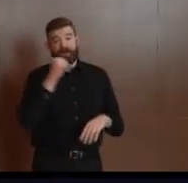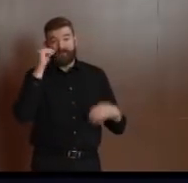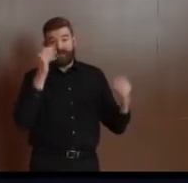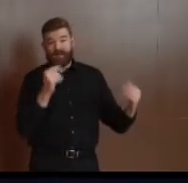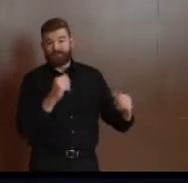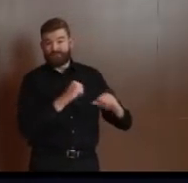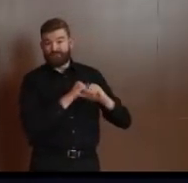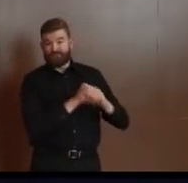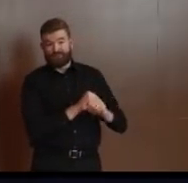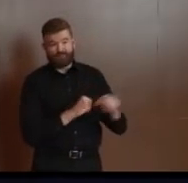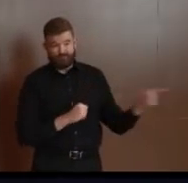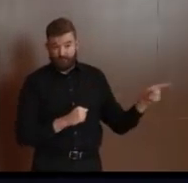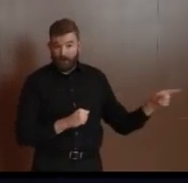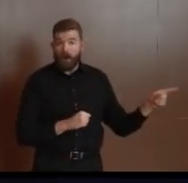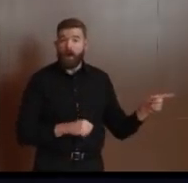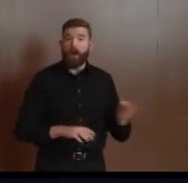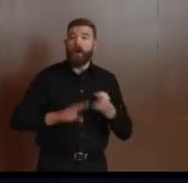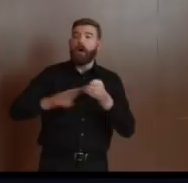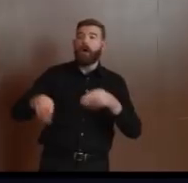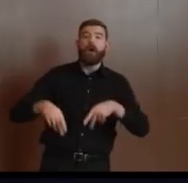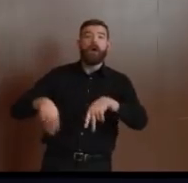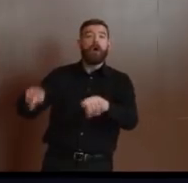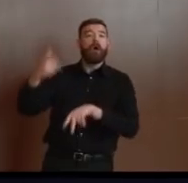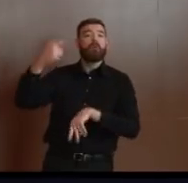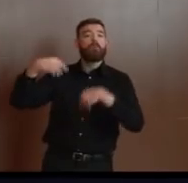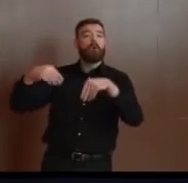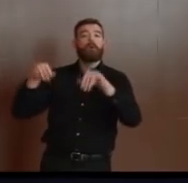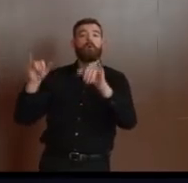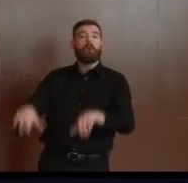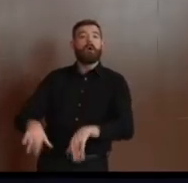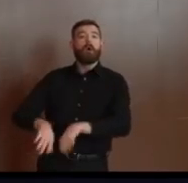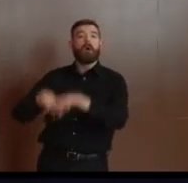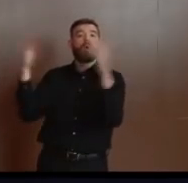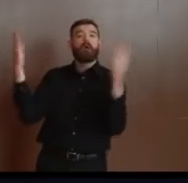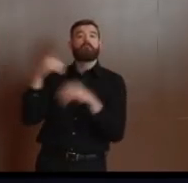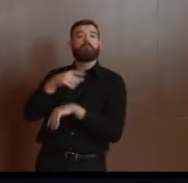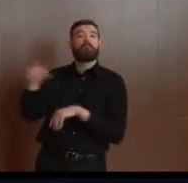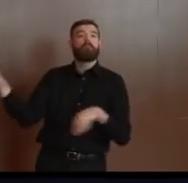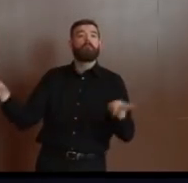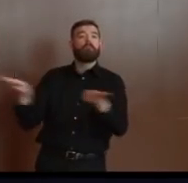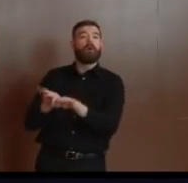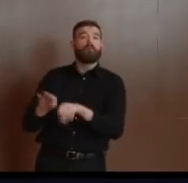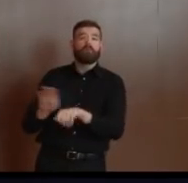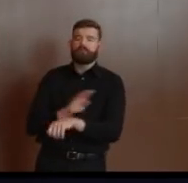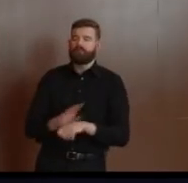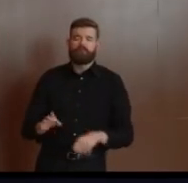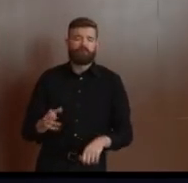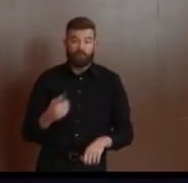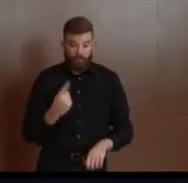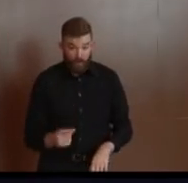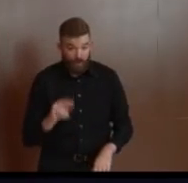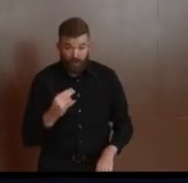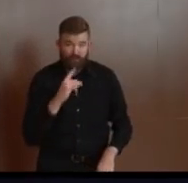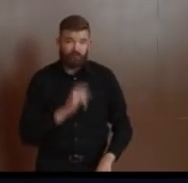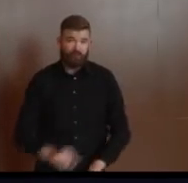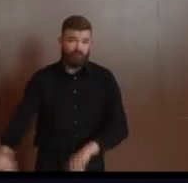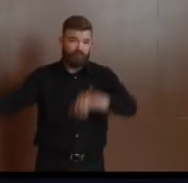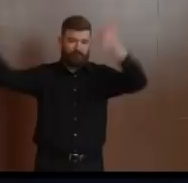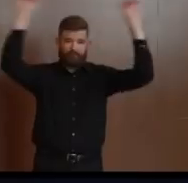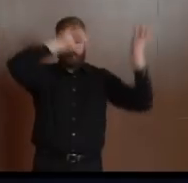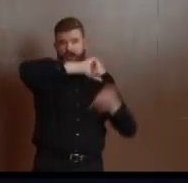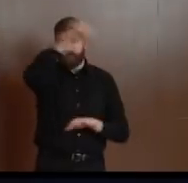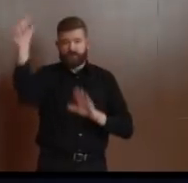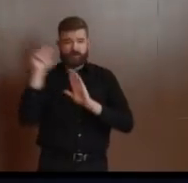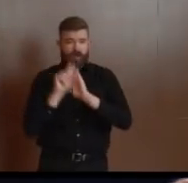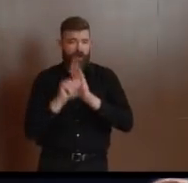non-essential facilities. So we're consistent with every other executive, uh, uh, executive order that calls for stay at home. Um, we're consistent with federal